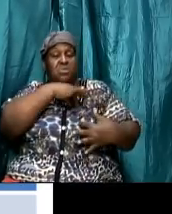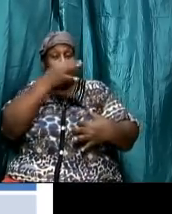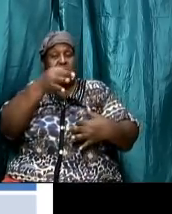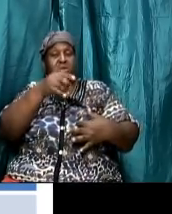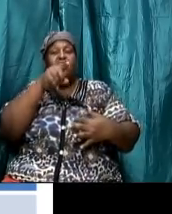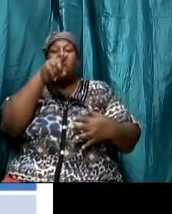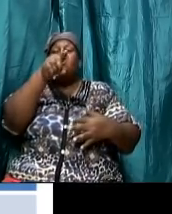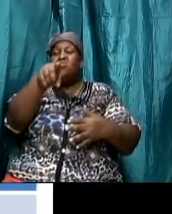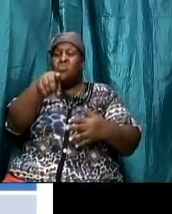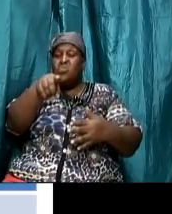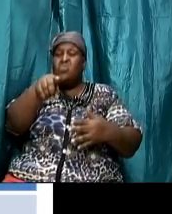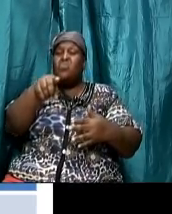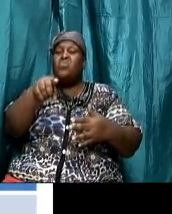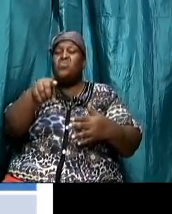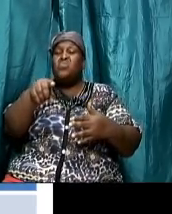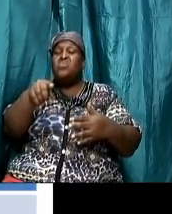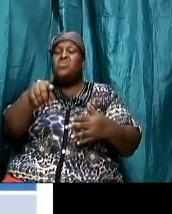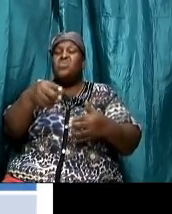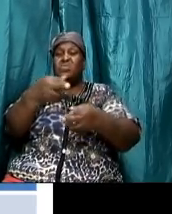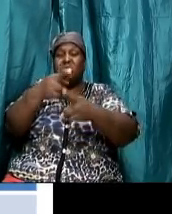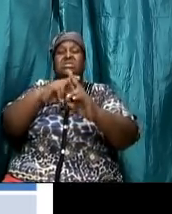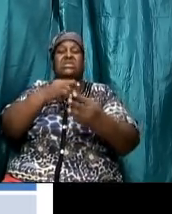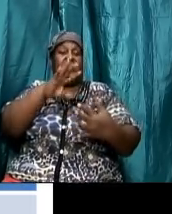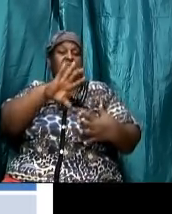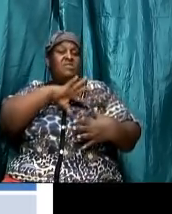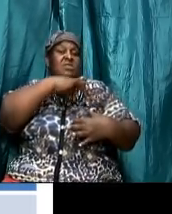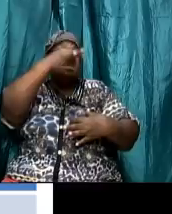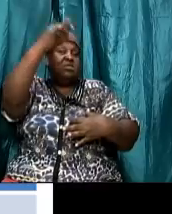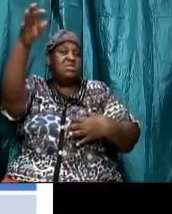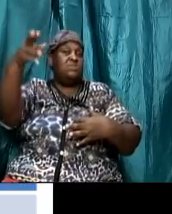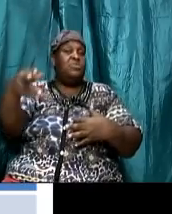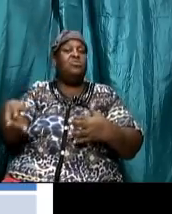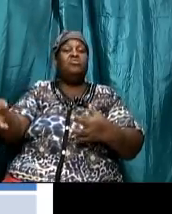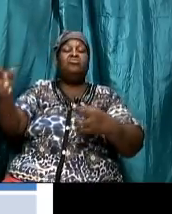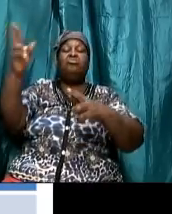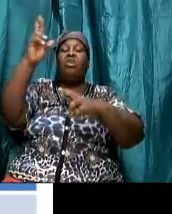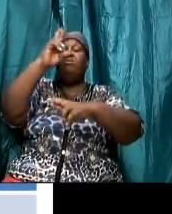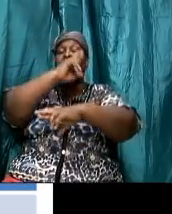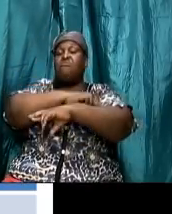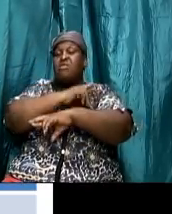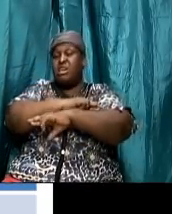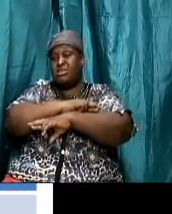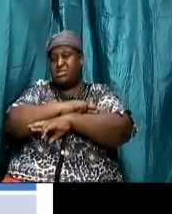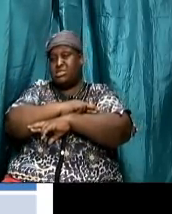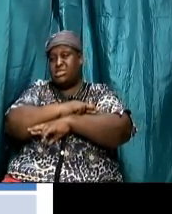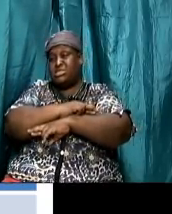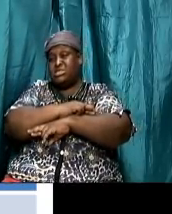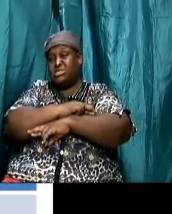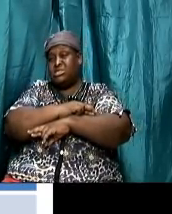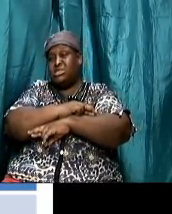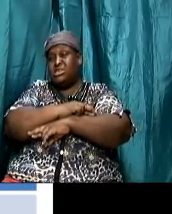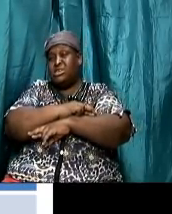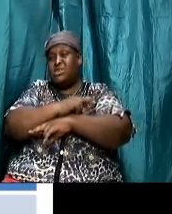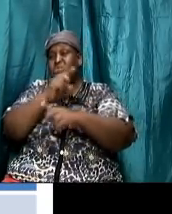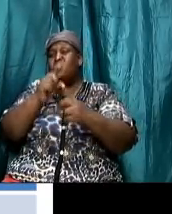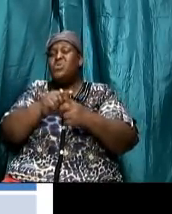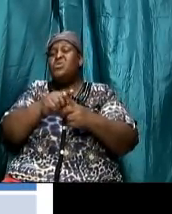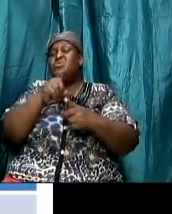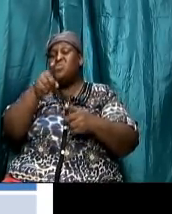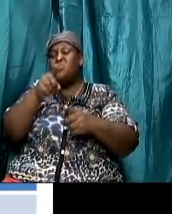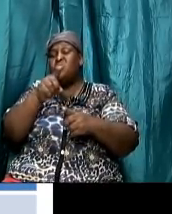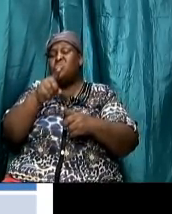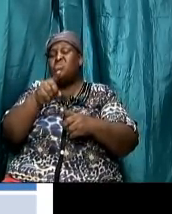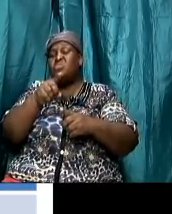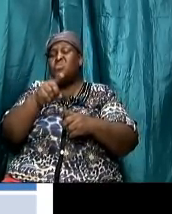you get a spiritual rest just like they had a physical rest from physical work when you get the holy ghost